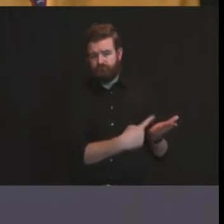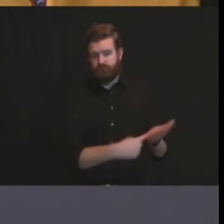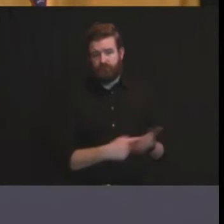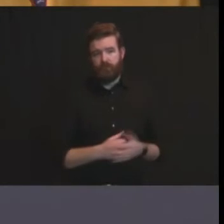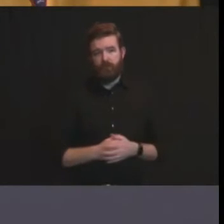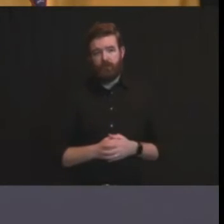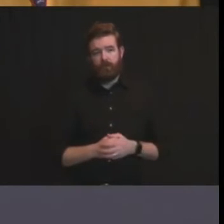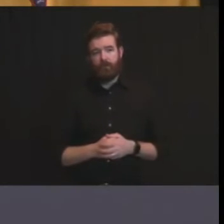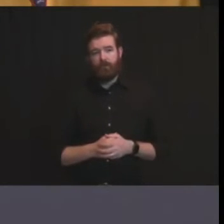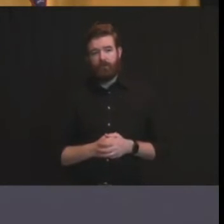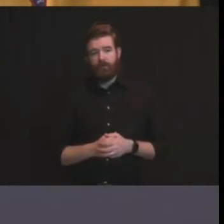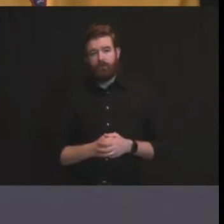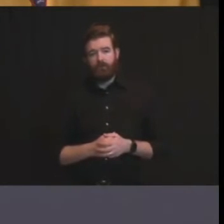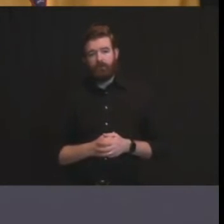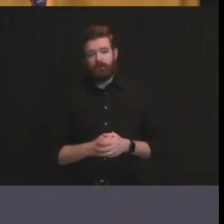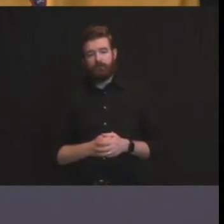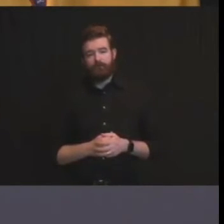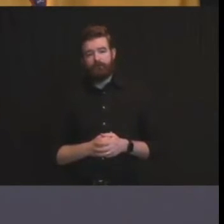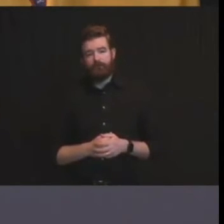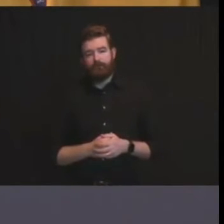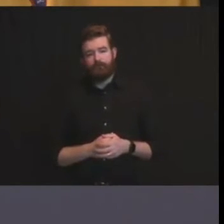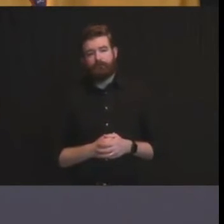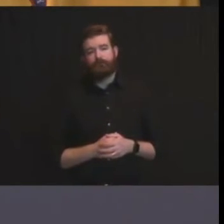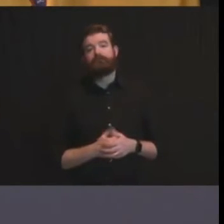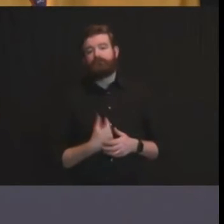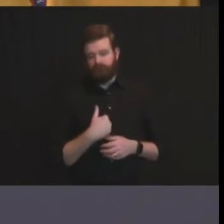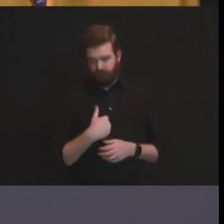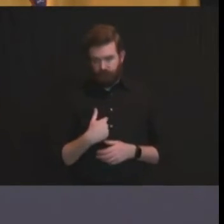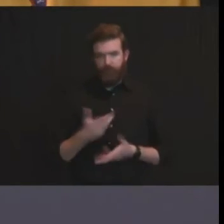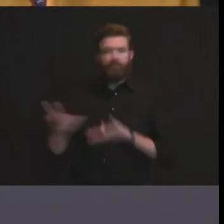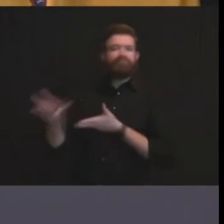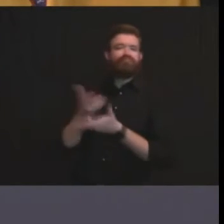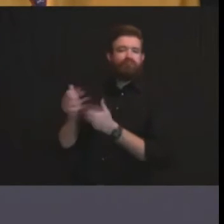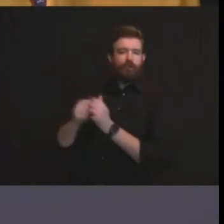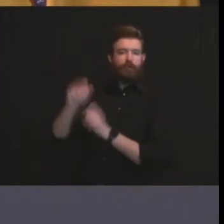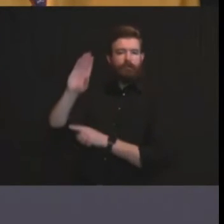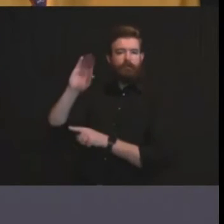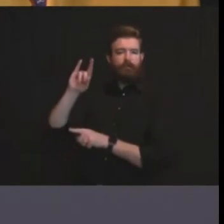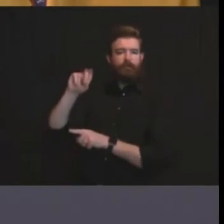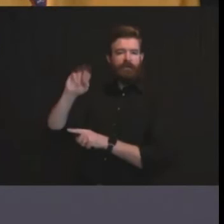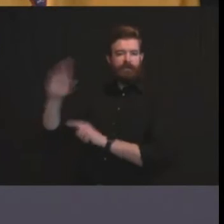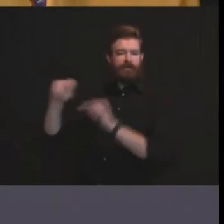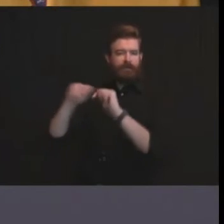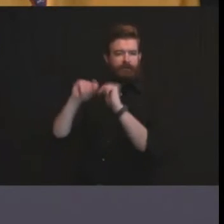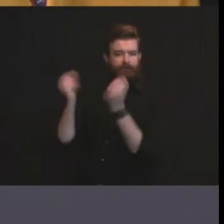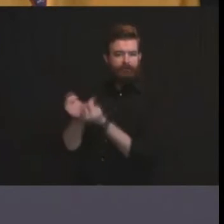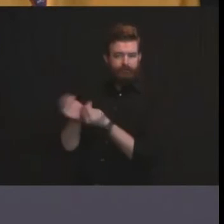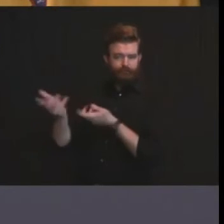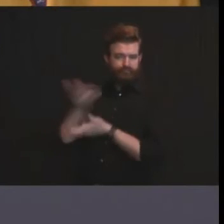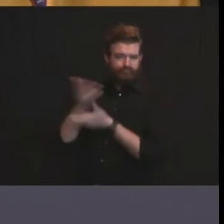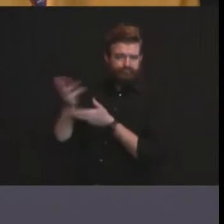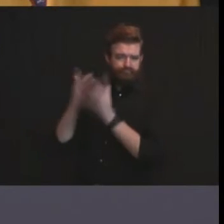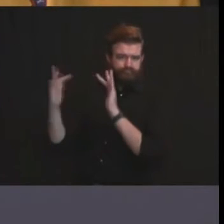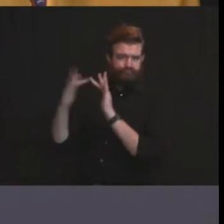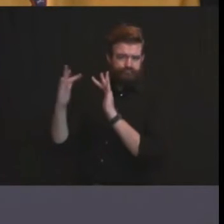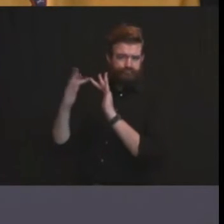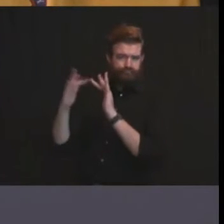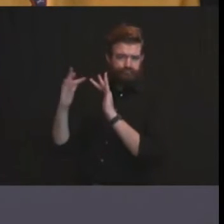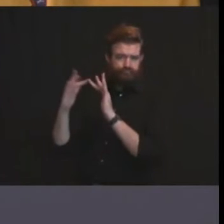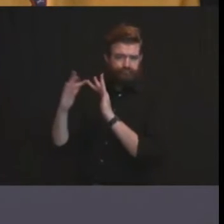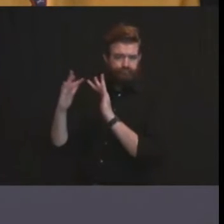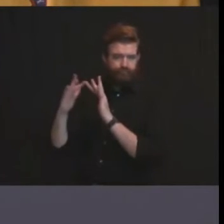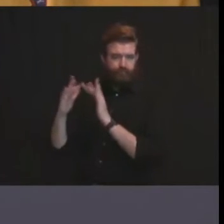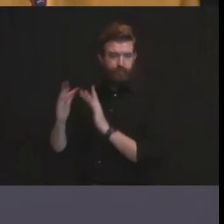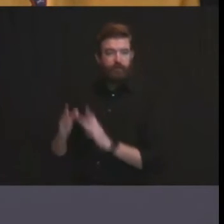uh communication with the biden team uh i mentioned vivek murthy uh uh ashish ja